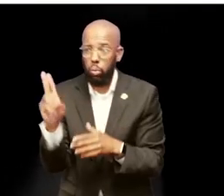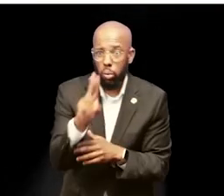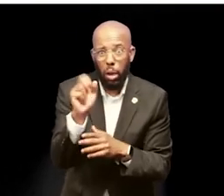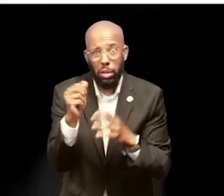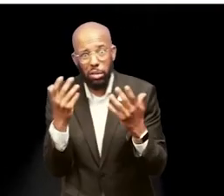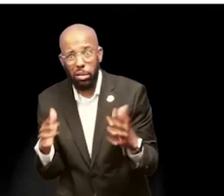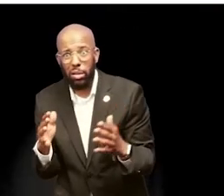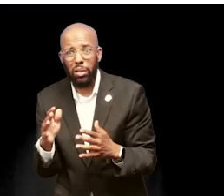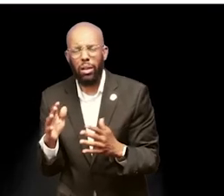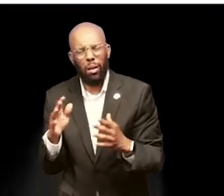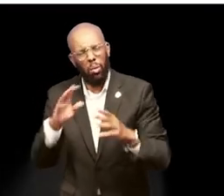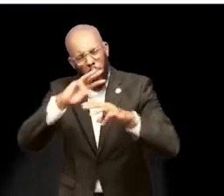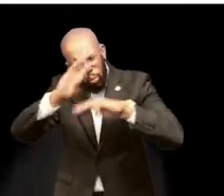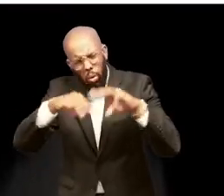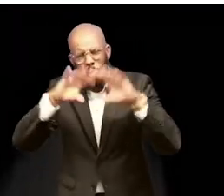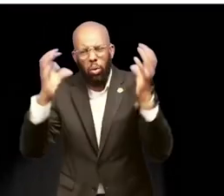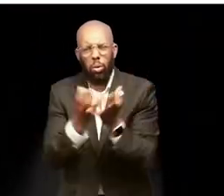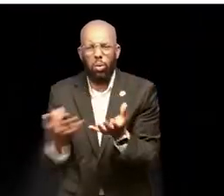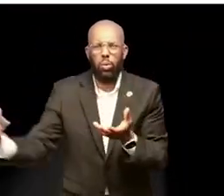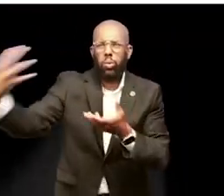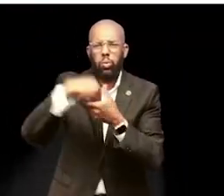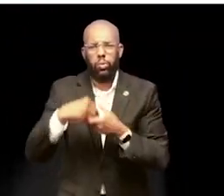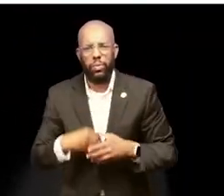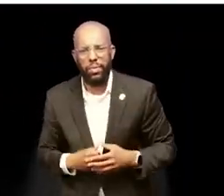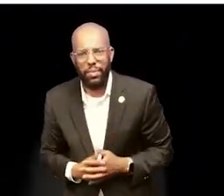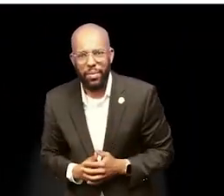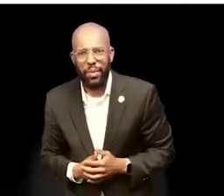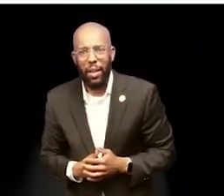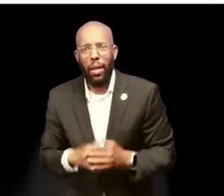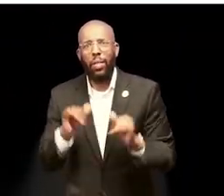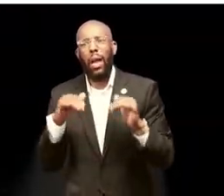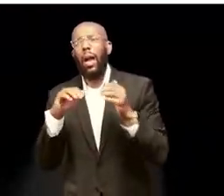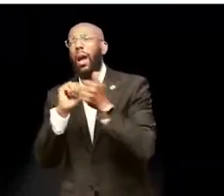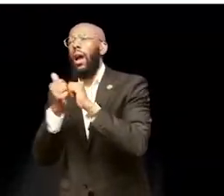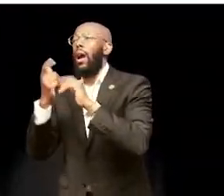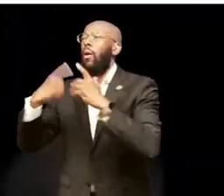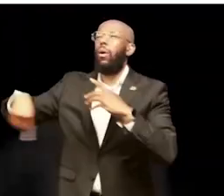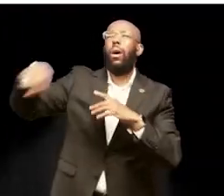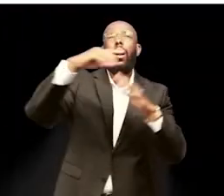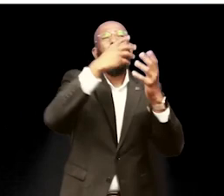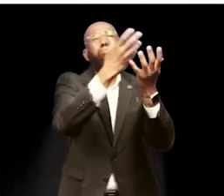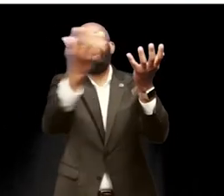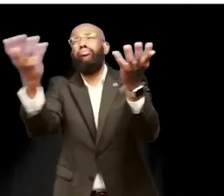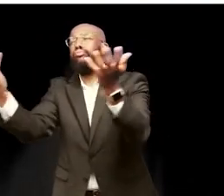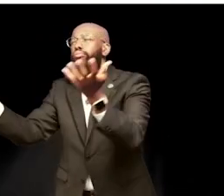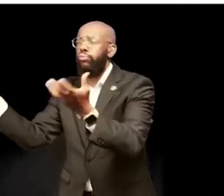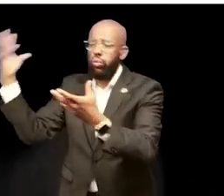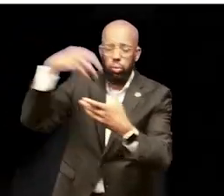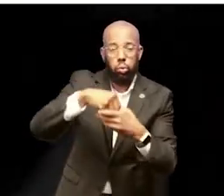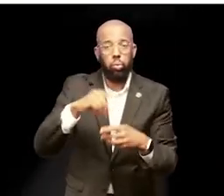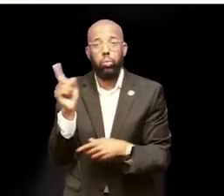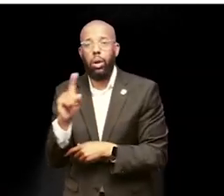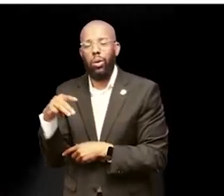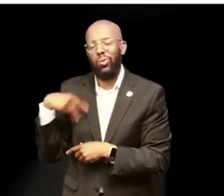conversations and joyful encounters through creative expression. Over the years, thousands of artists and cooks,